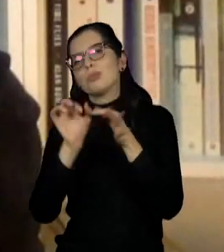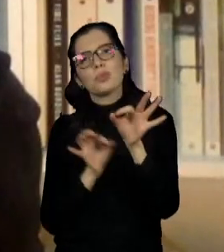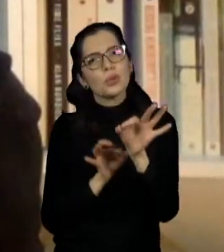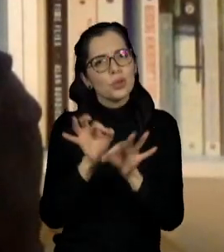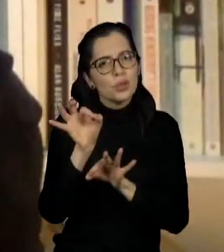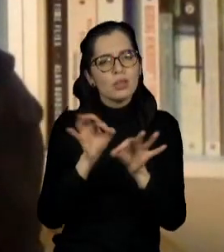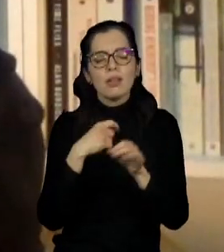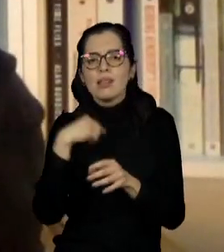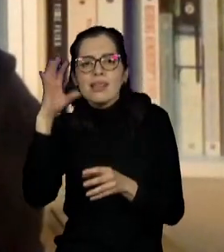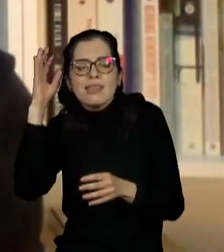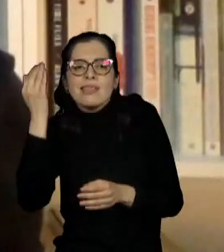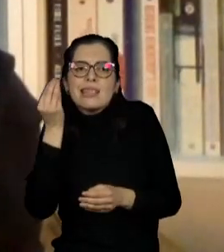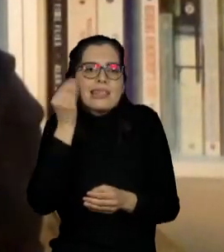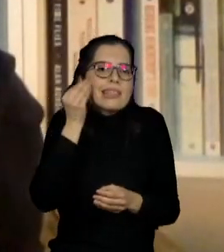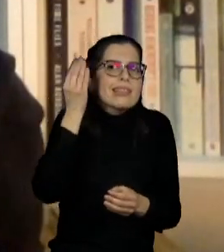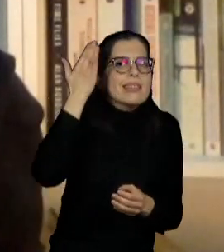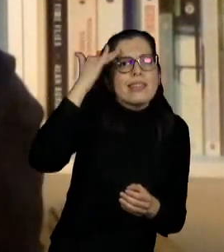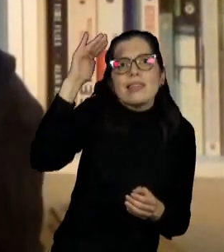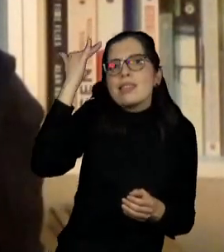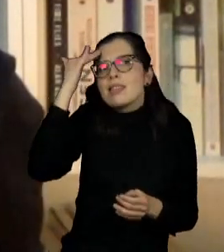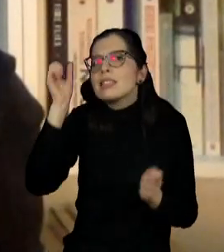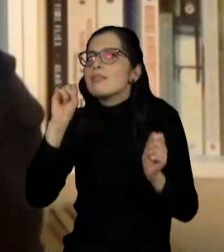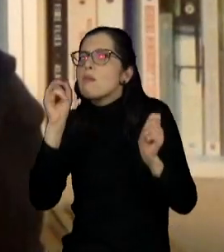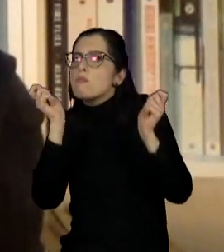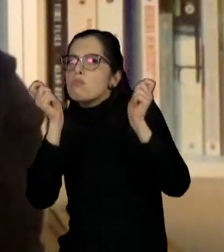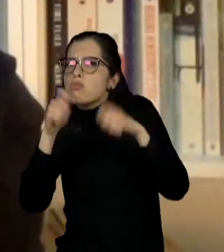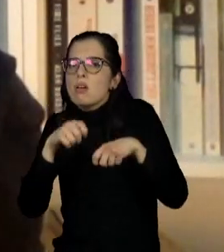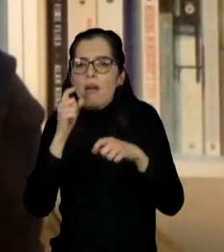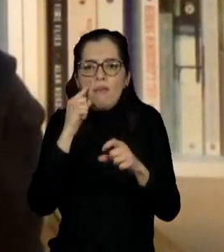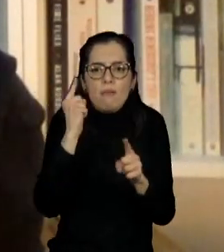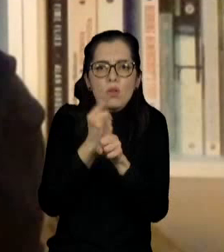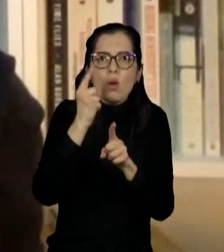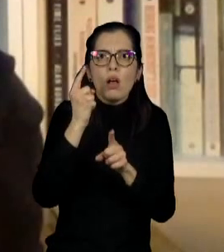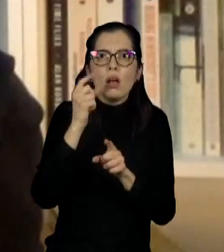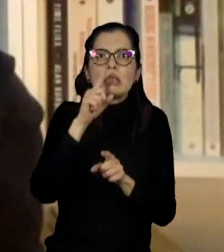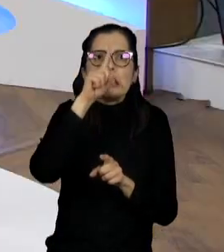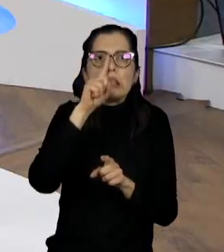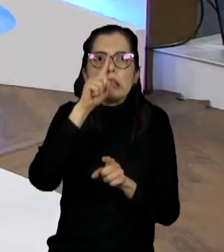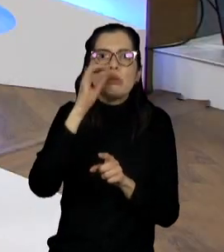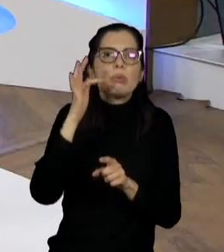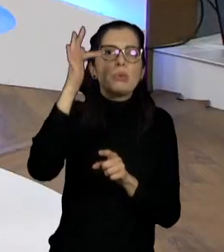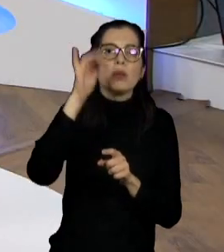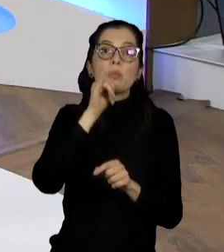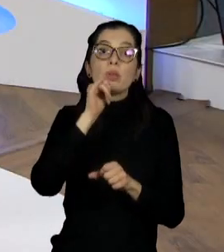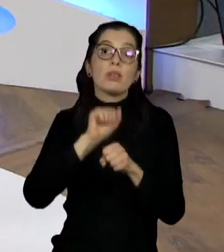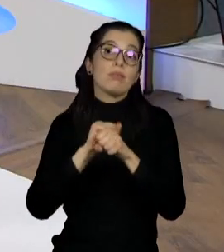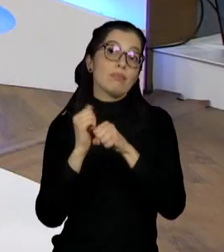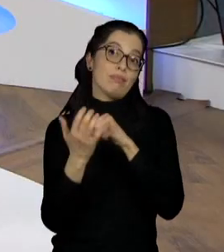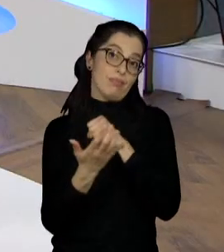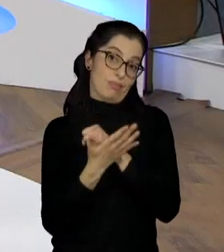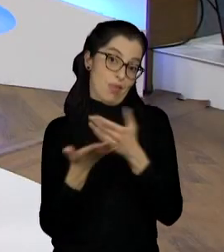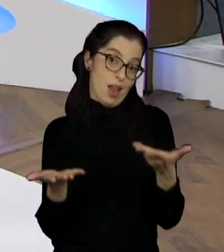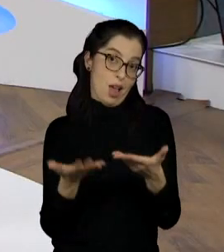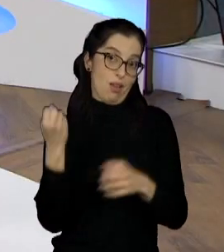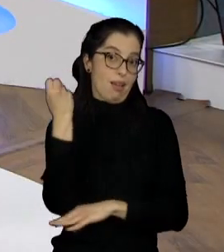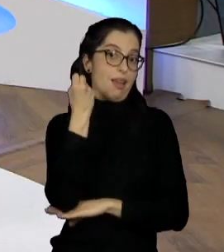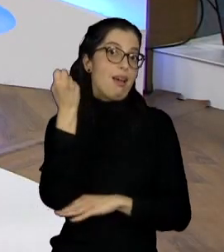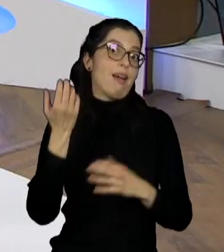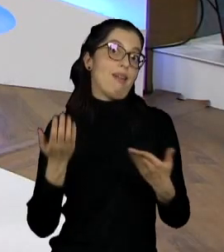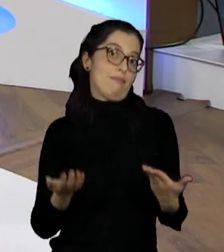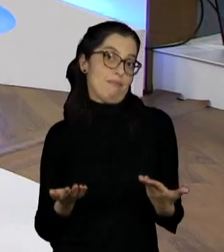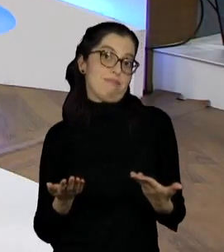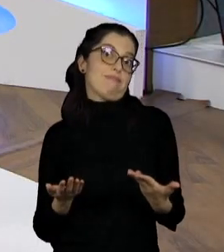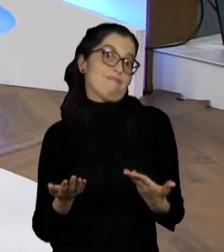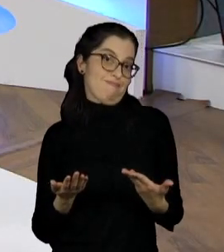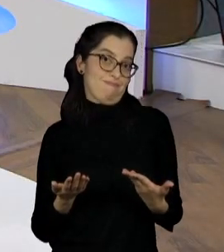figure out whether you can predict your risk of developing severe COVID